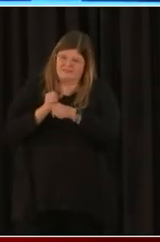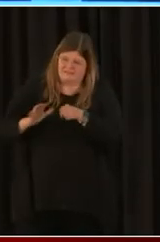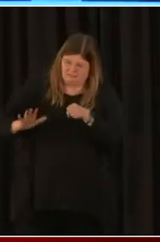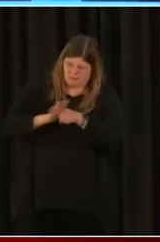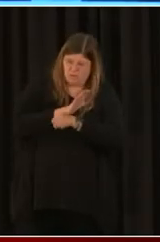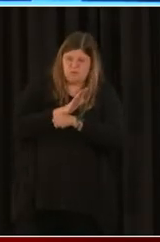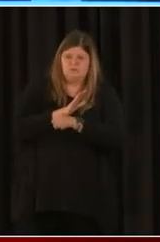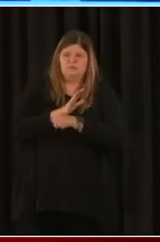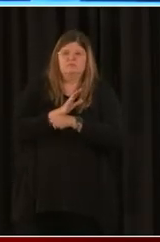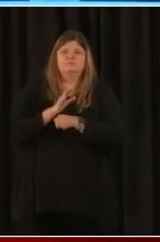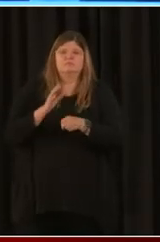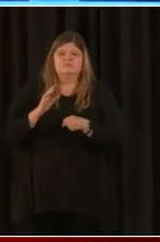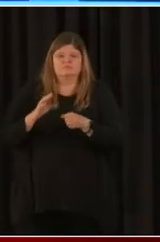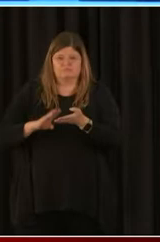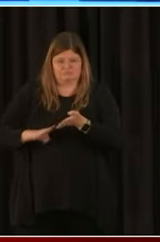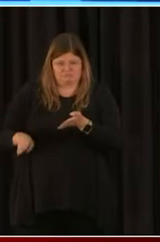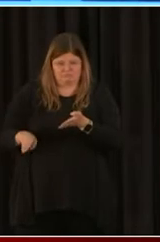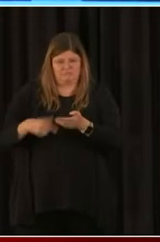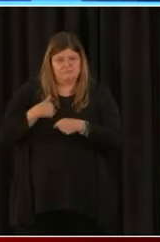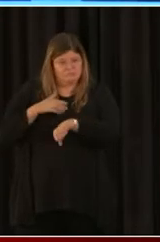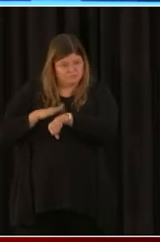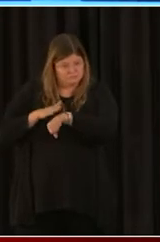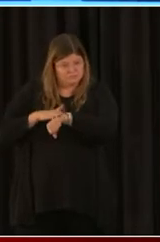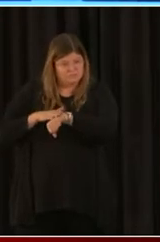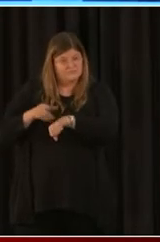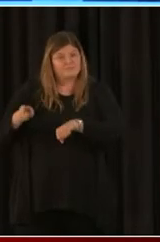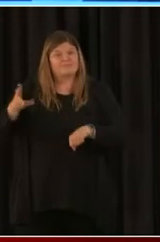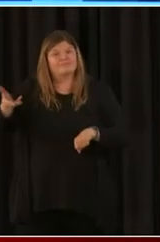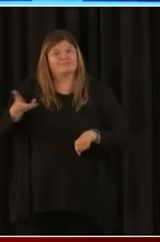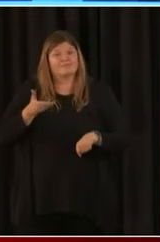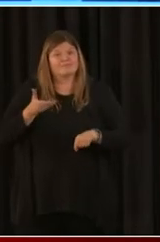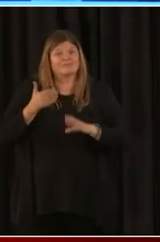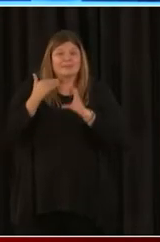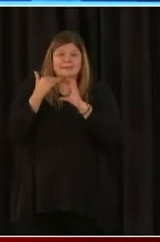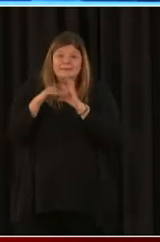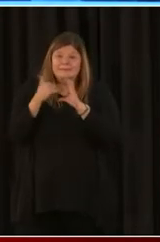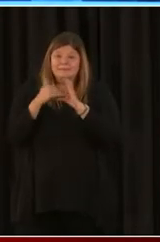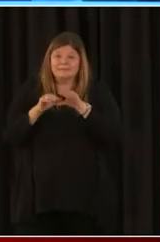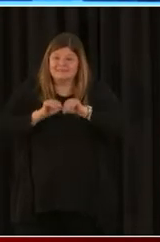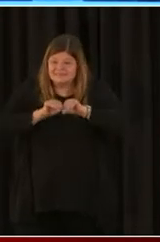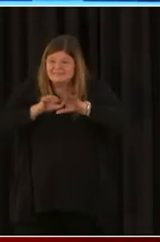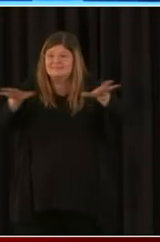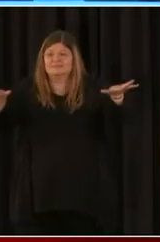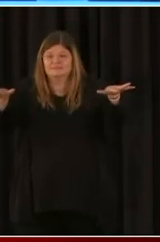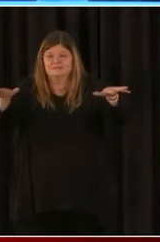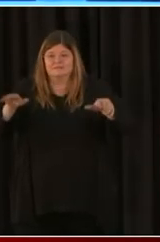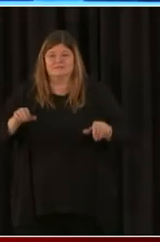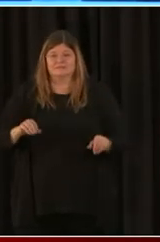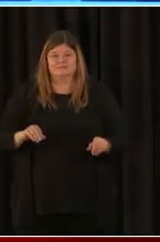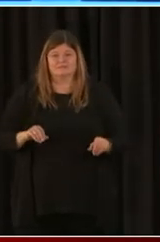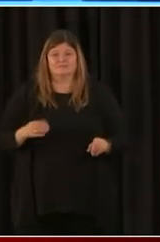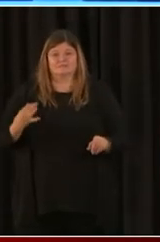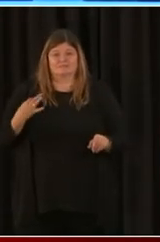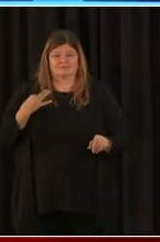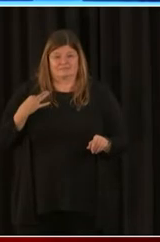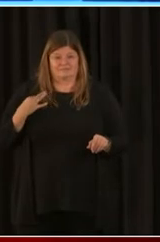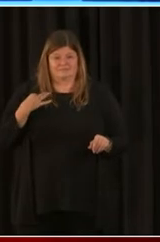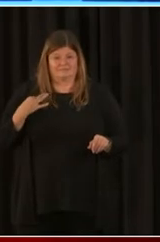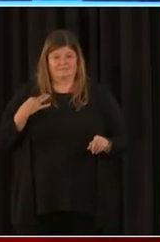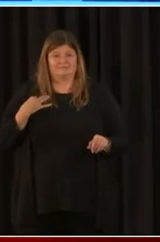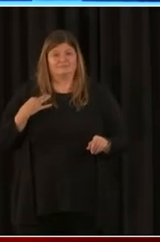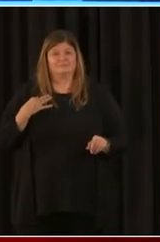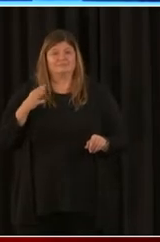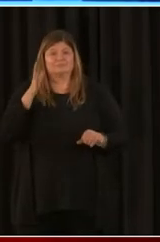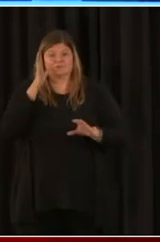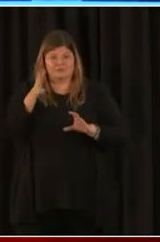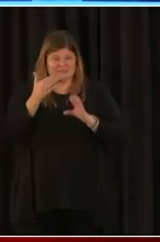So, but yes, invitation emails are sent out electronically and we're definitely going to duplicate that process on the application side for round three.